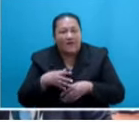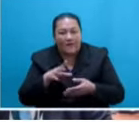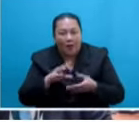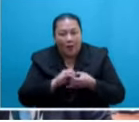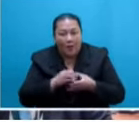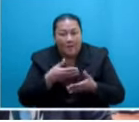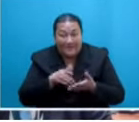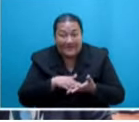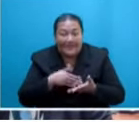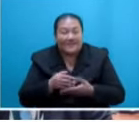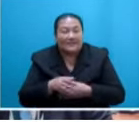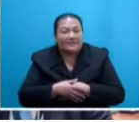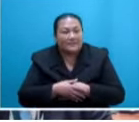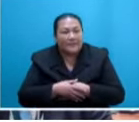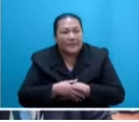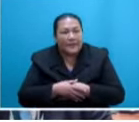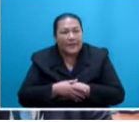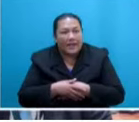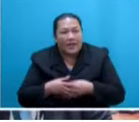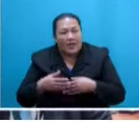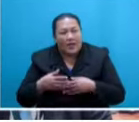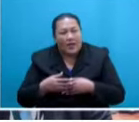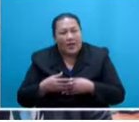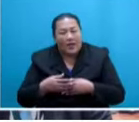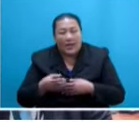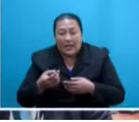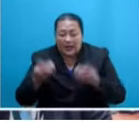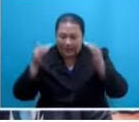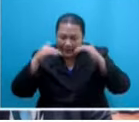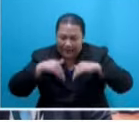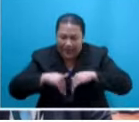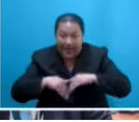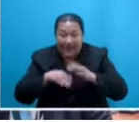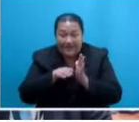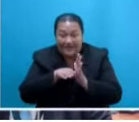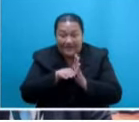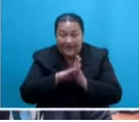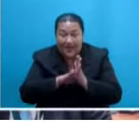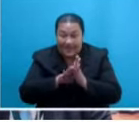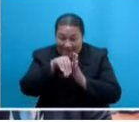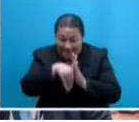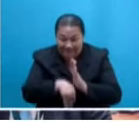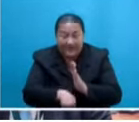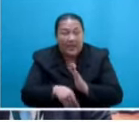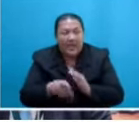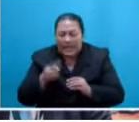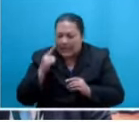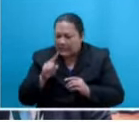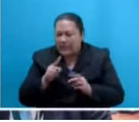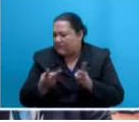well as termination of life when the narcissistic beauty faded away. That is what I see happening by passing,